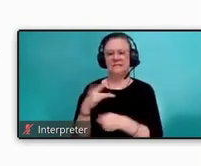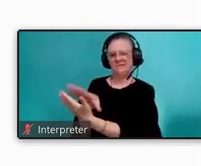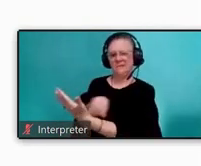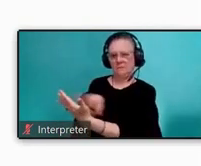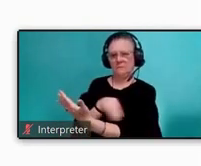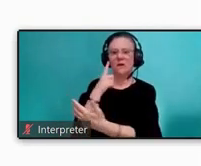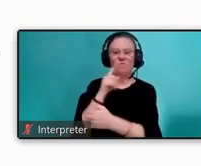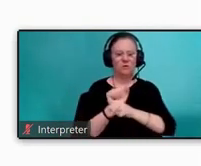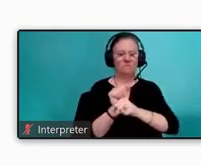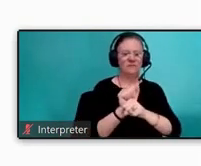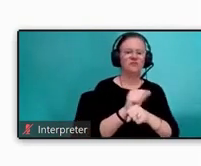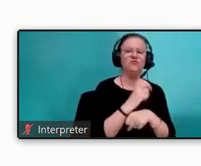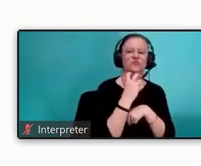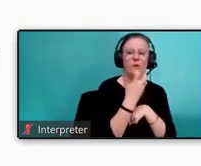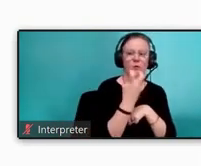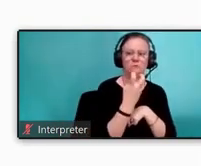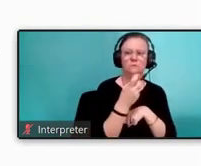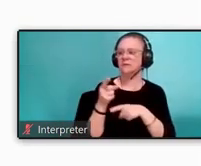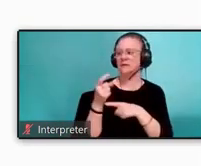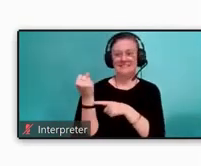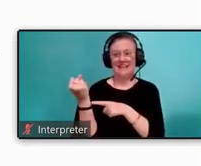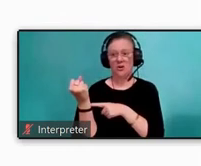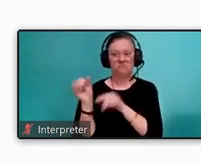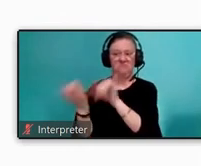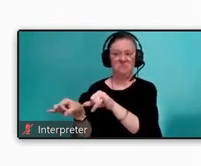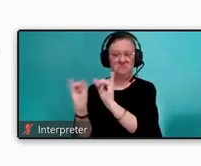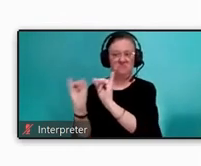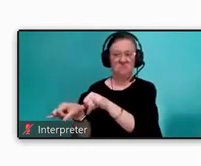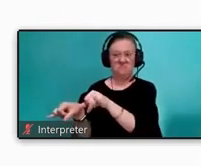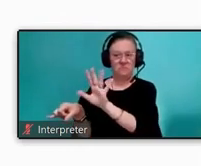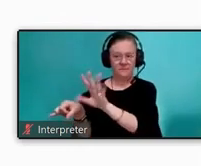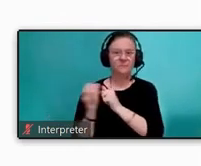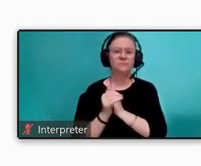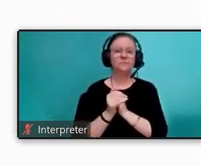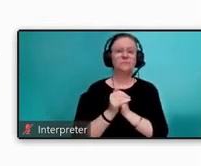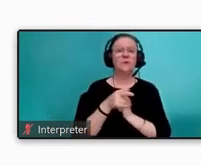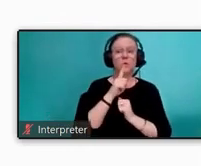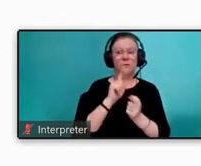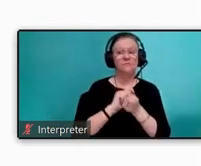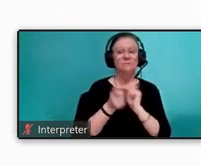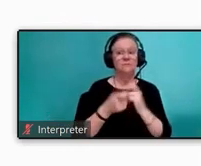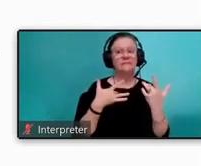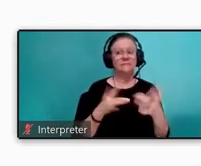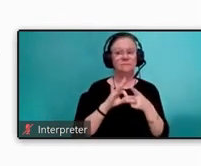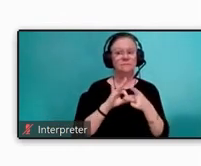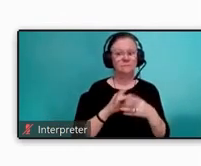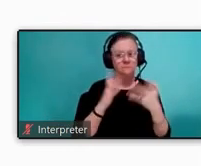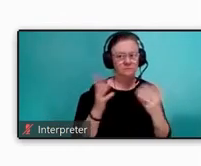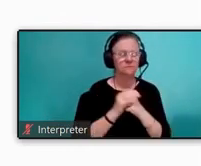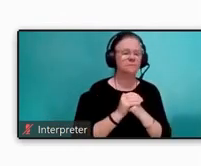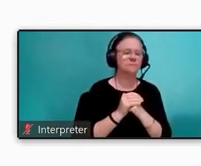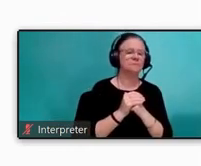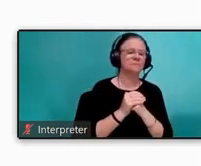fixed routes, the actual Saturday service was unchanged. The initial degree of change was directly related to the difference in